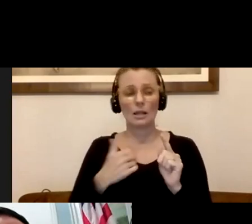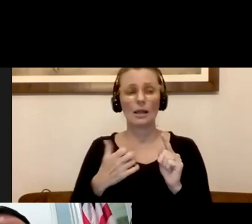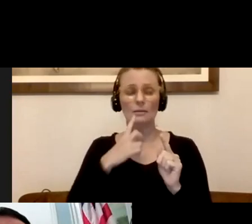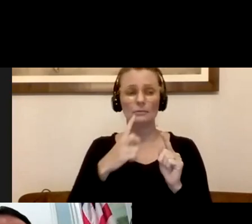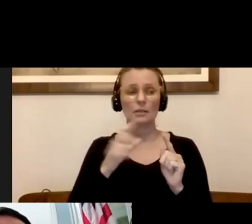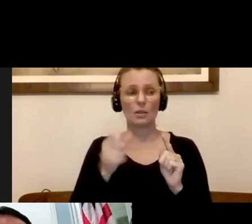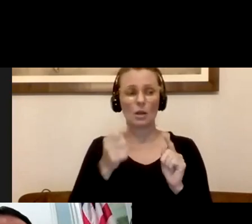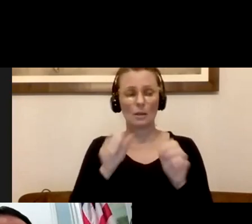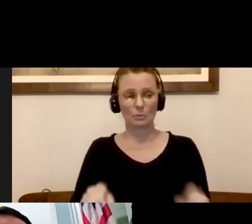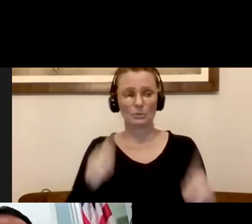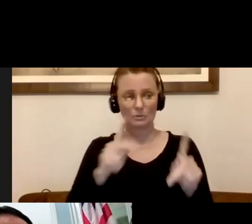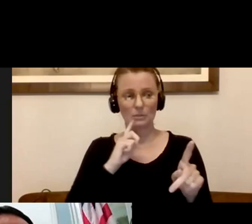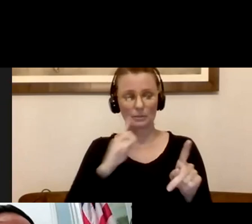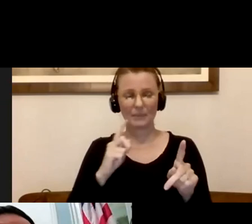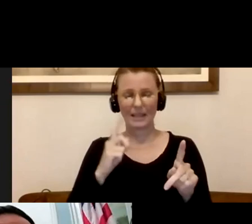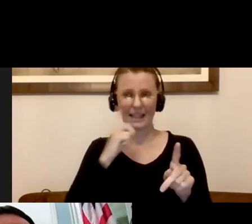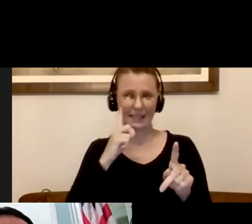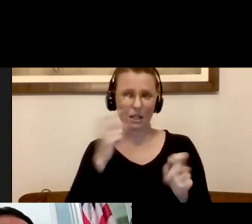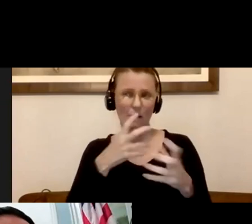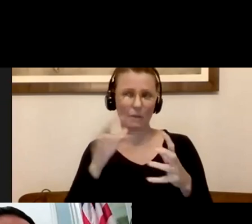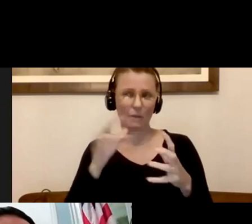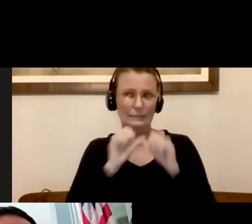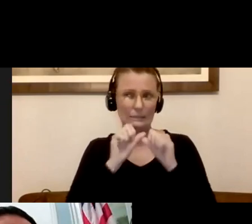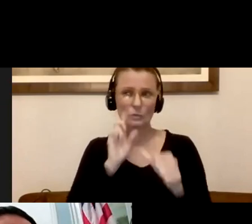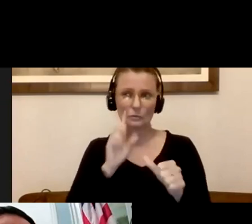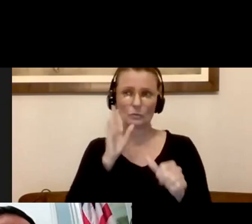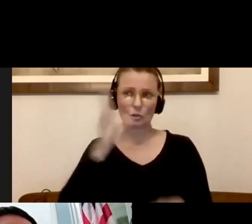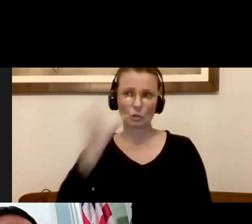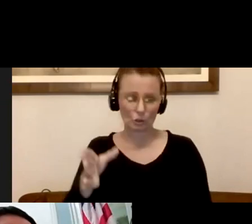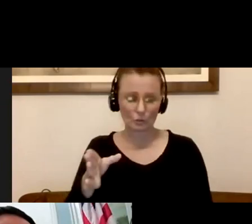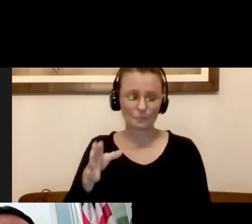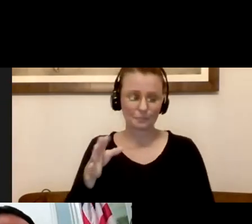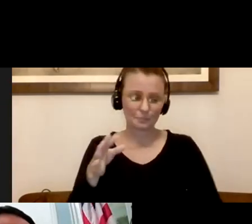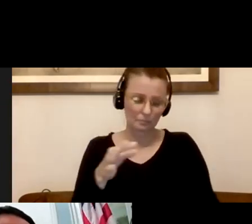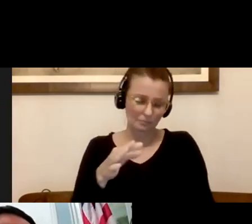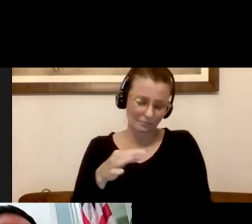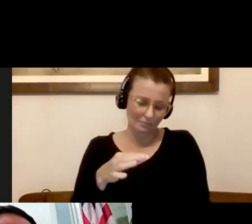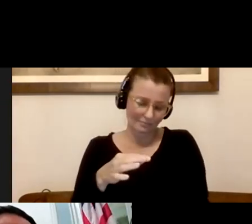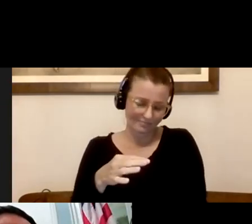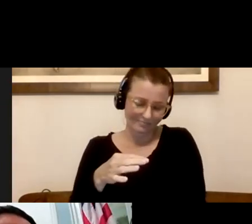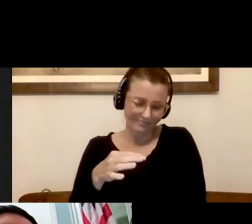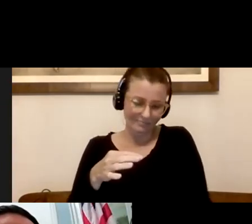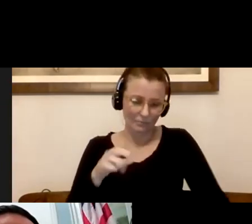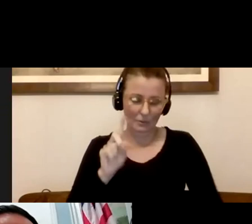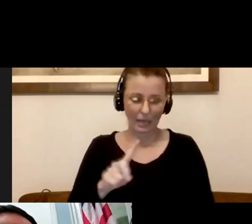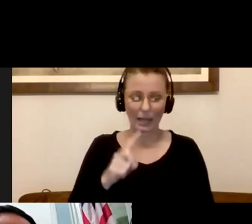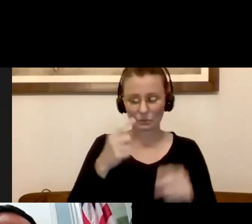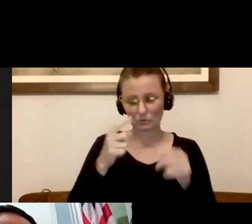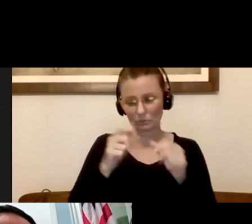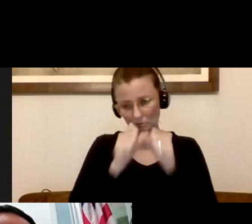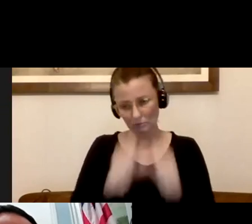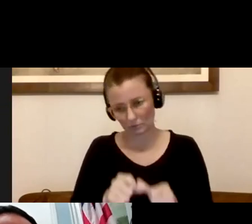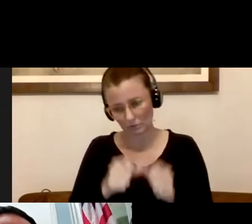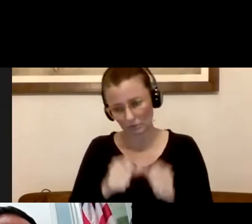and I suspect a lot of that will continue for the future as we have to operate and live in a new norm. So stay tuned and I expect that to be part of the